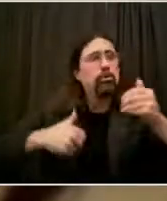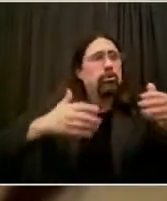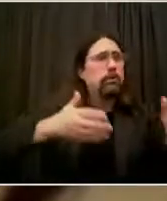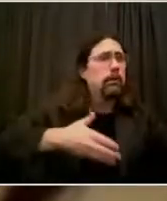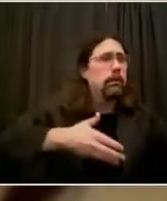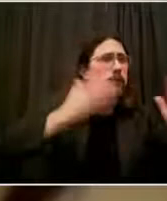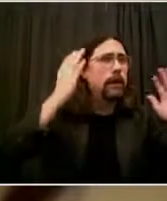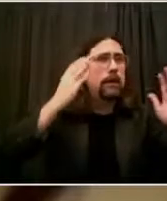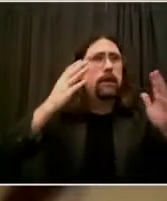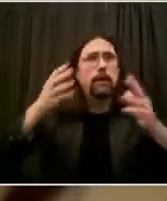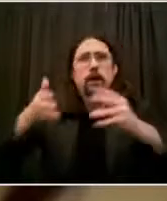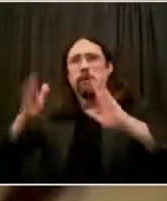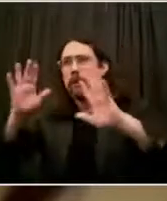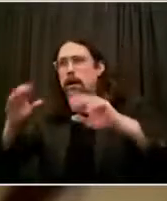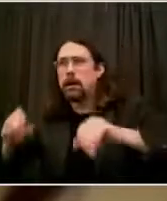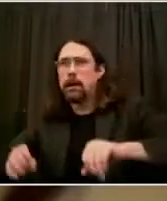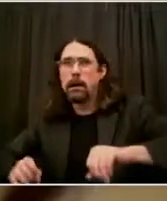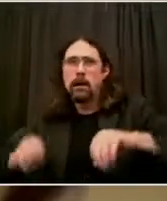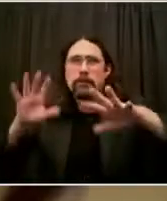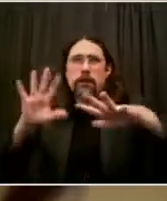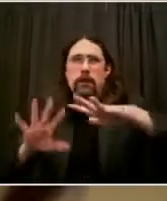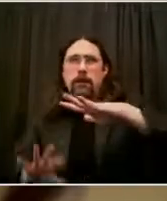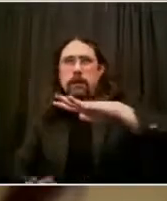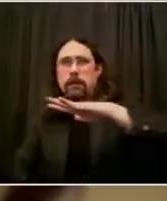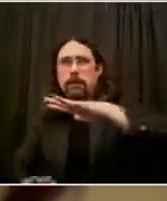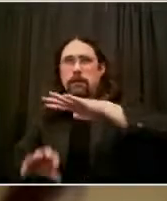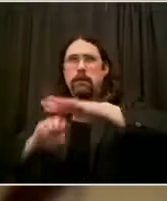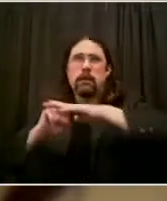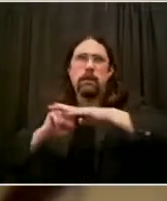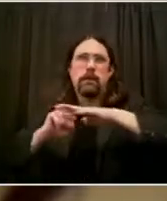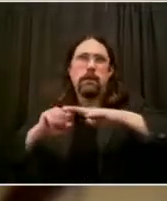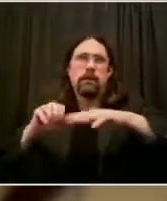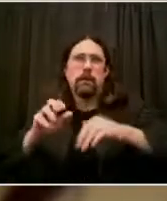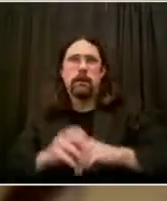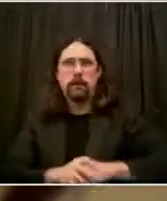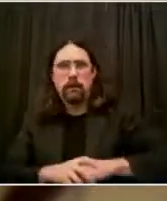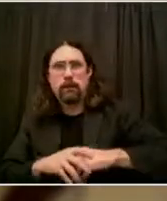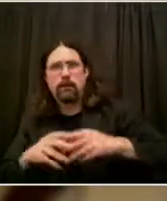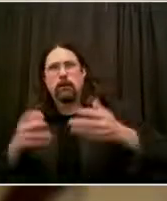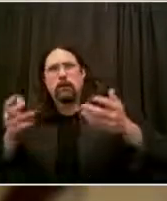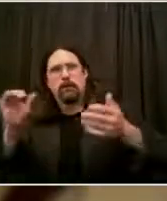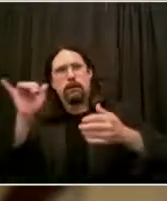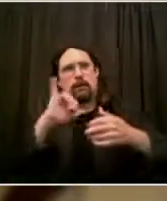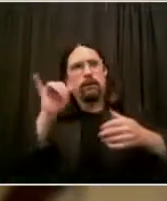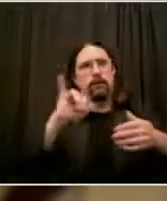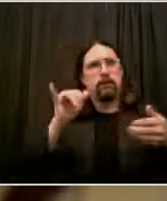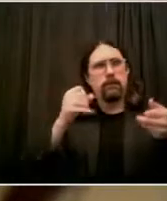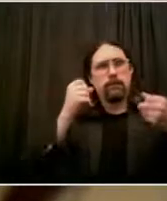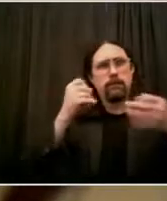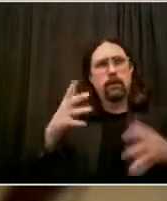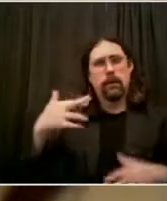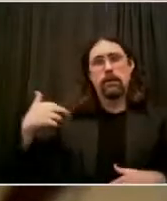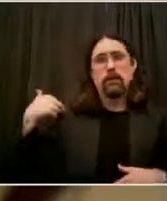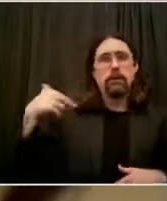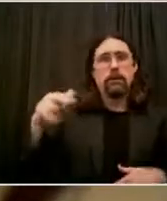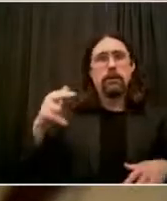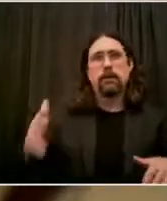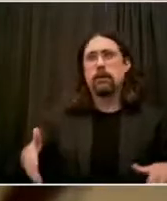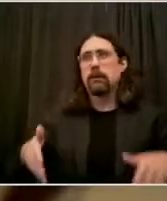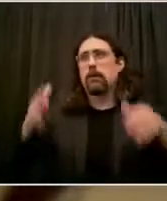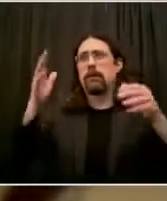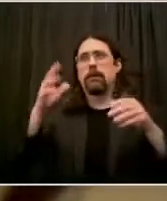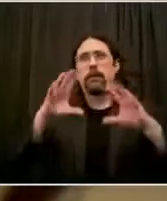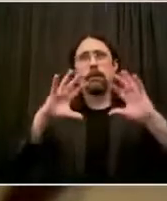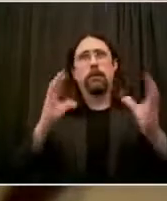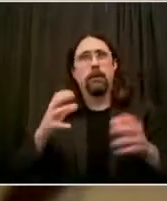and talk to their congregations about what they've been experiencing, what their aspirations are, so there could be